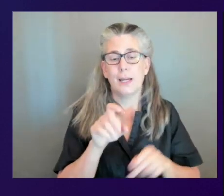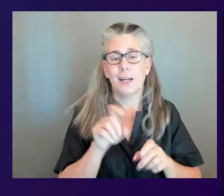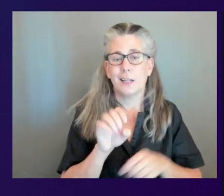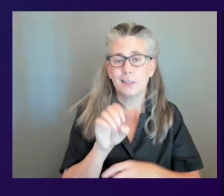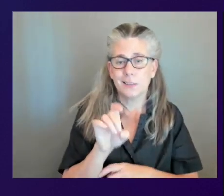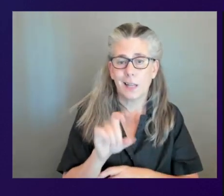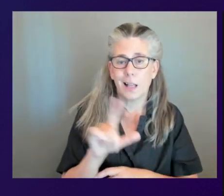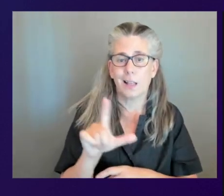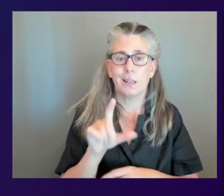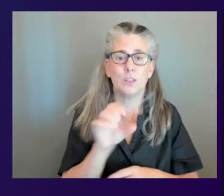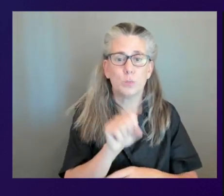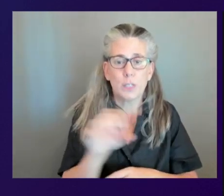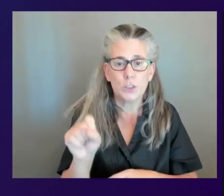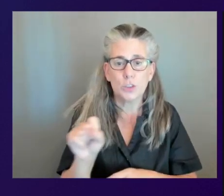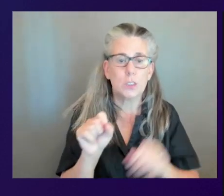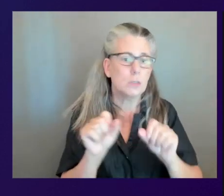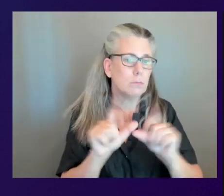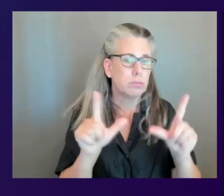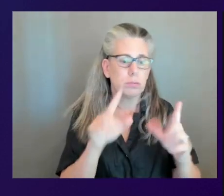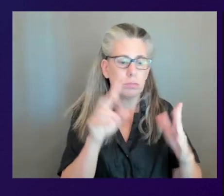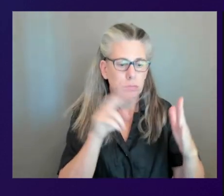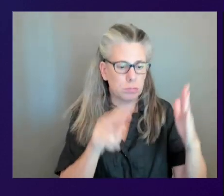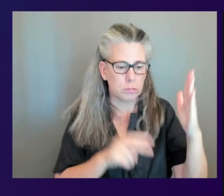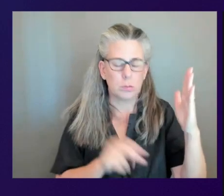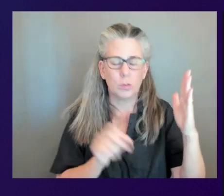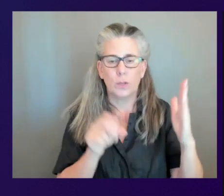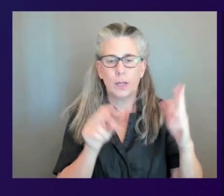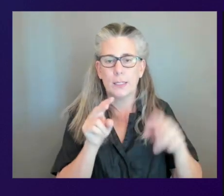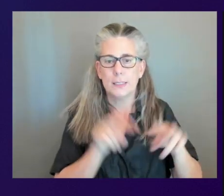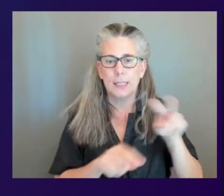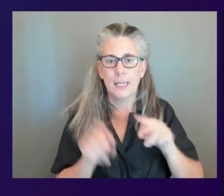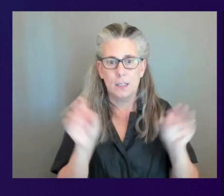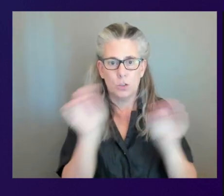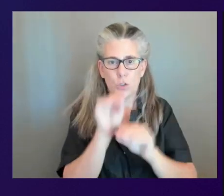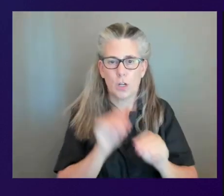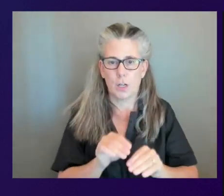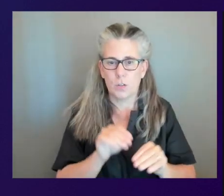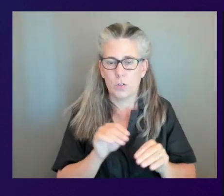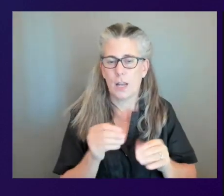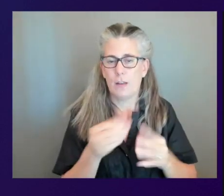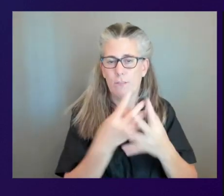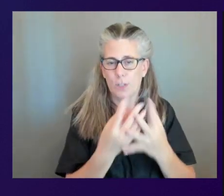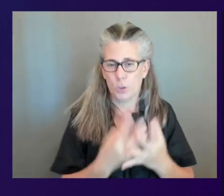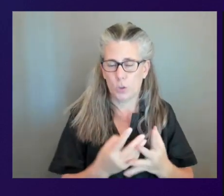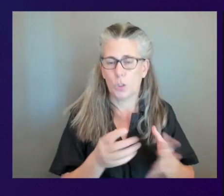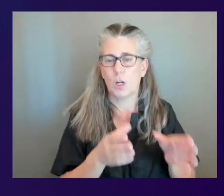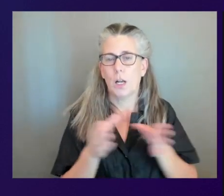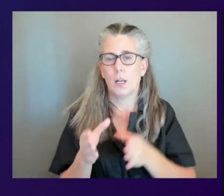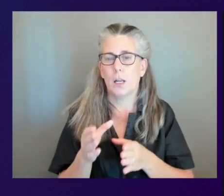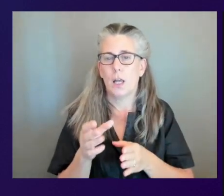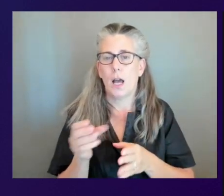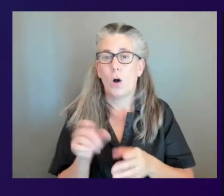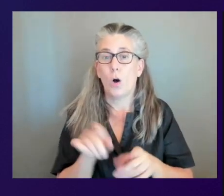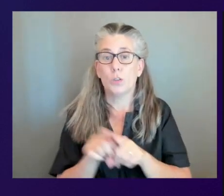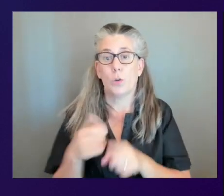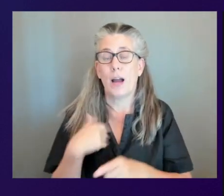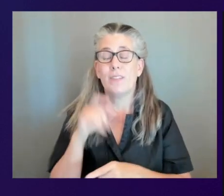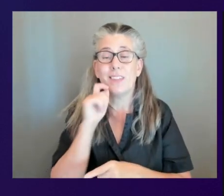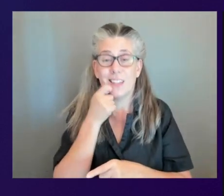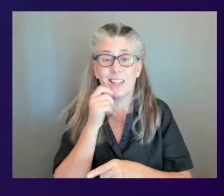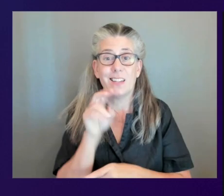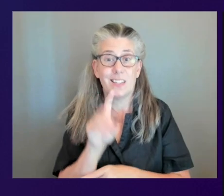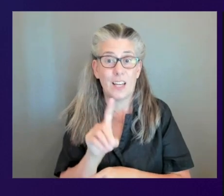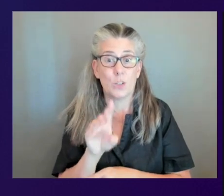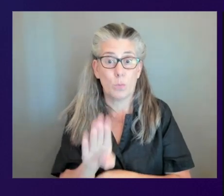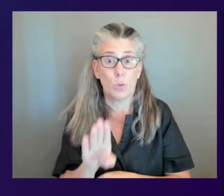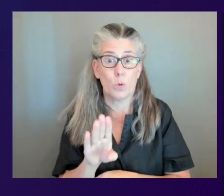can review and do some fun pivot tables i'm guessing and we have this this really neat dashboard that displays all of